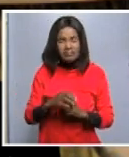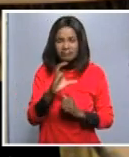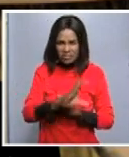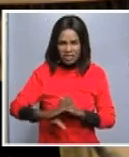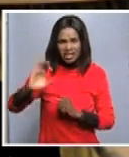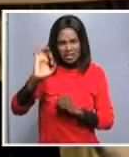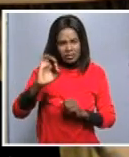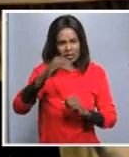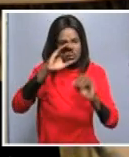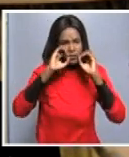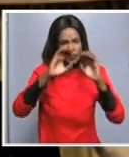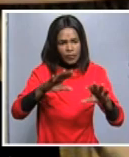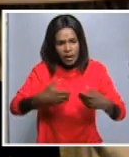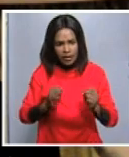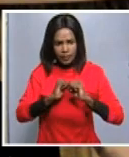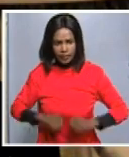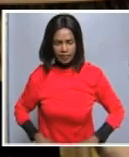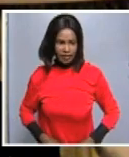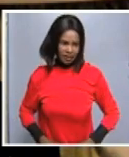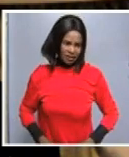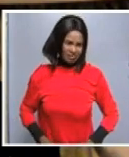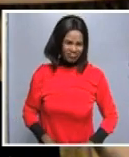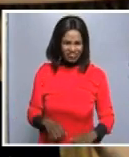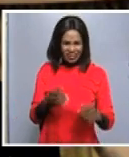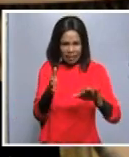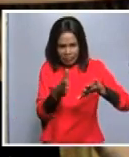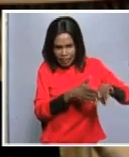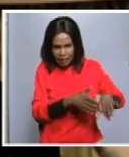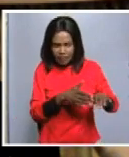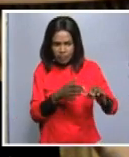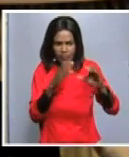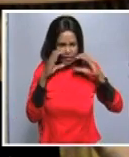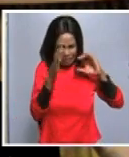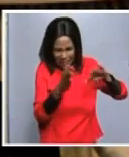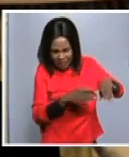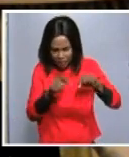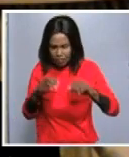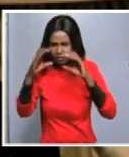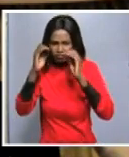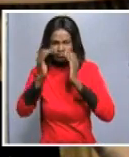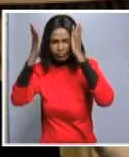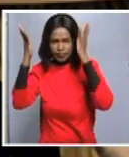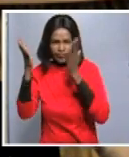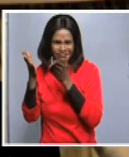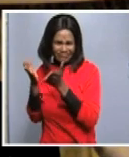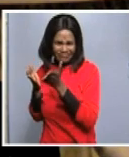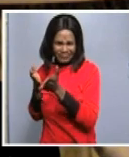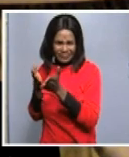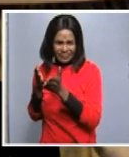on the matter of eswatini eswatini has requested the troika chair